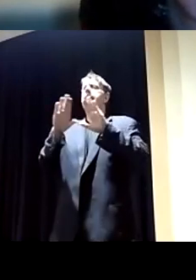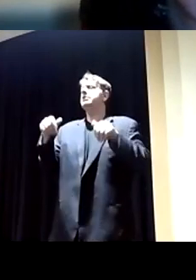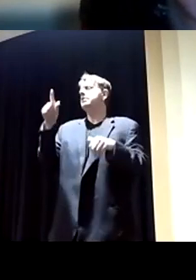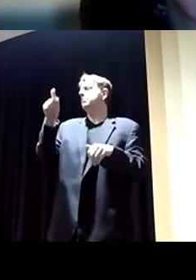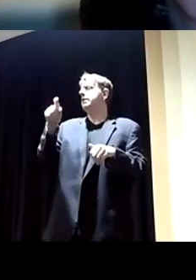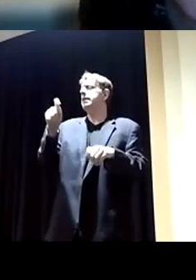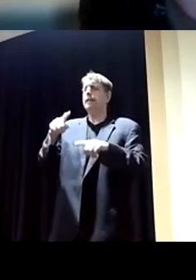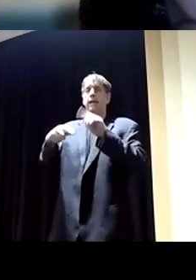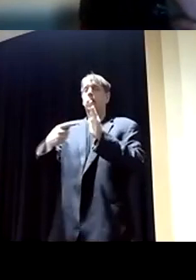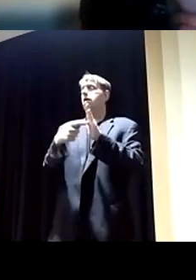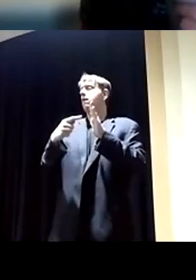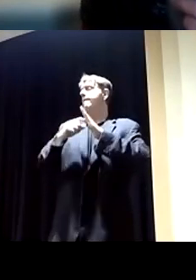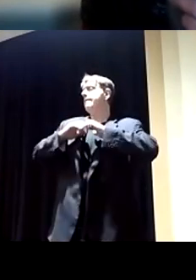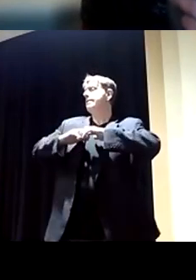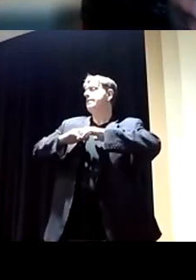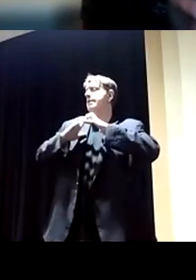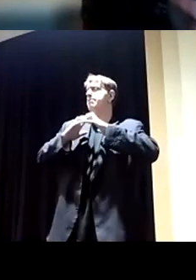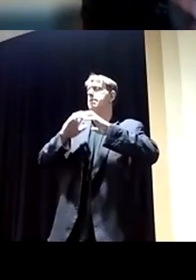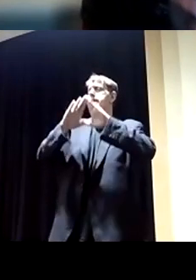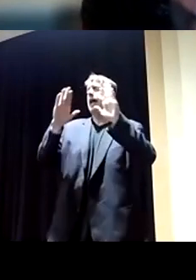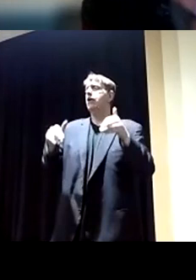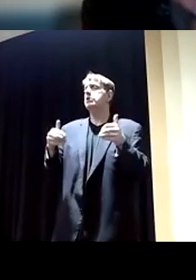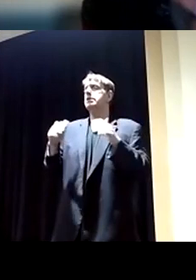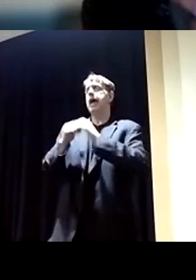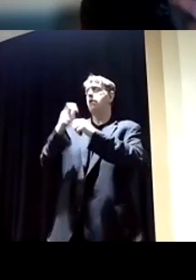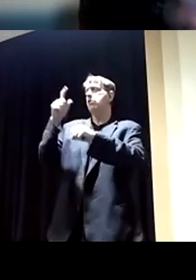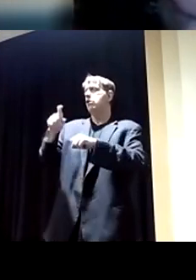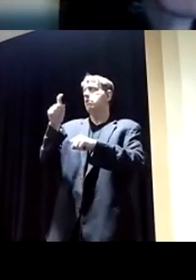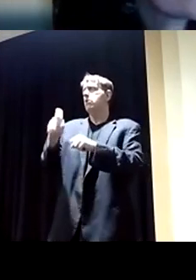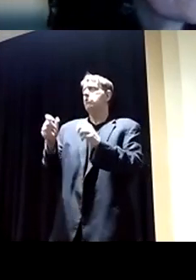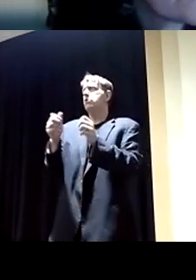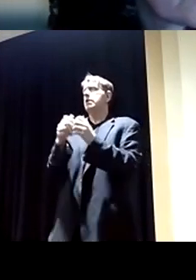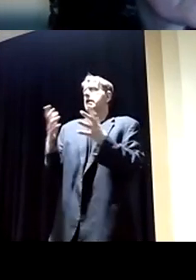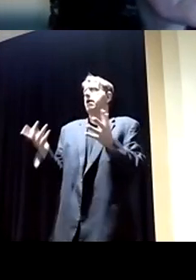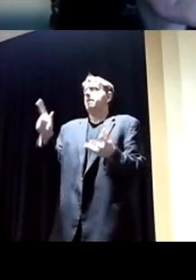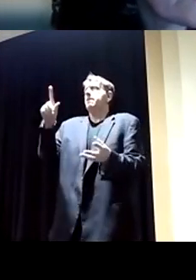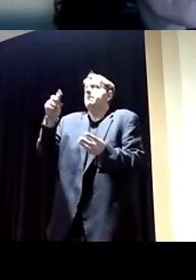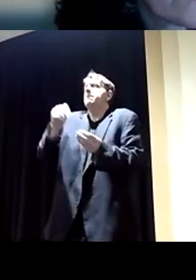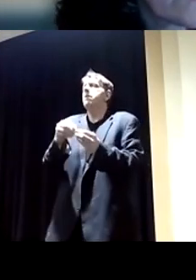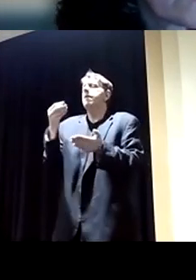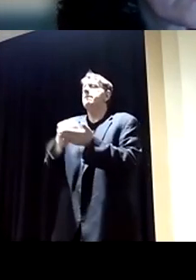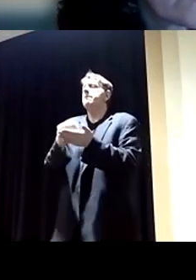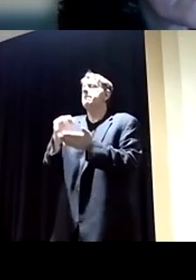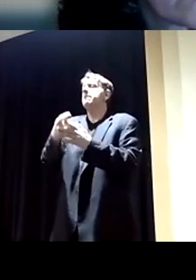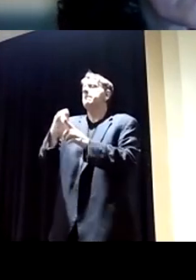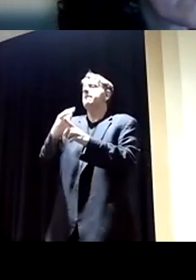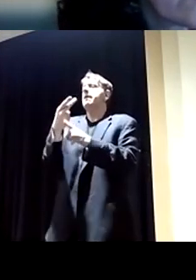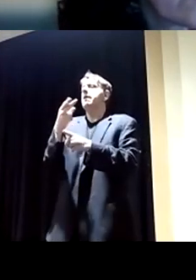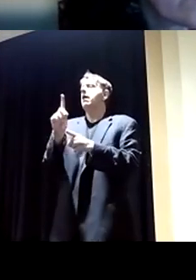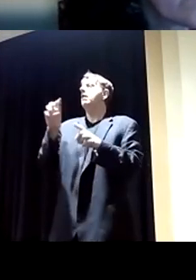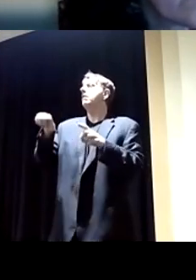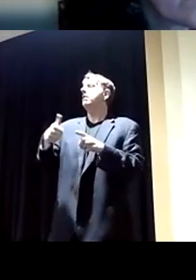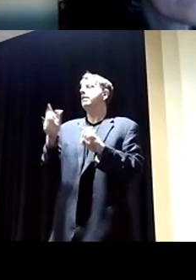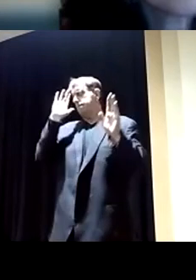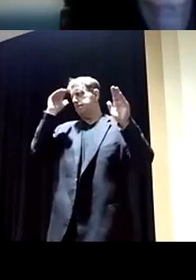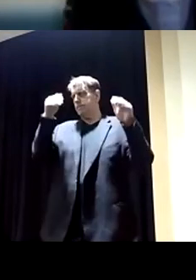build them out in the way that they that they want. And that's going to be more funding to HUD. The other thing that I've been focused on in Harrisburg is trying to keep